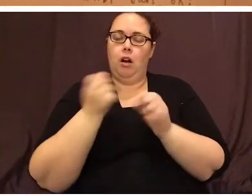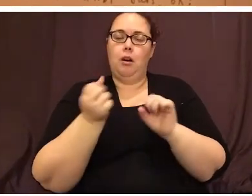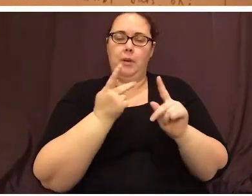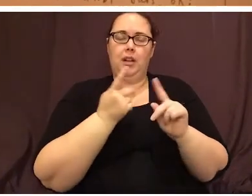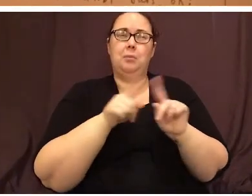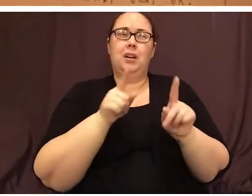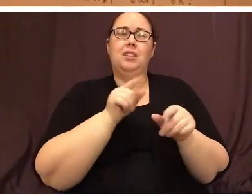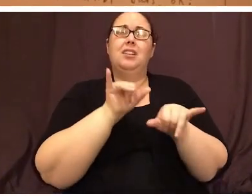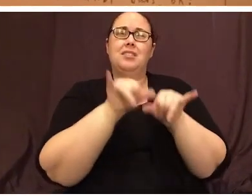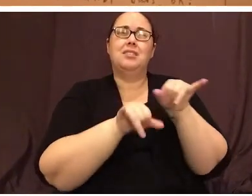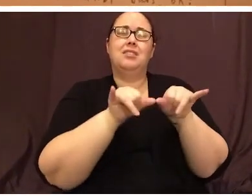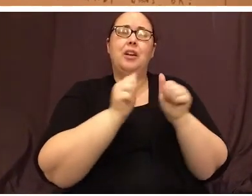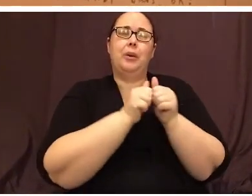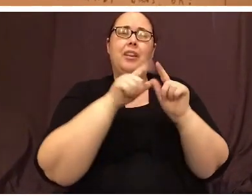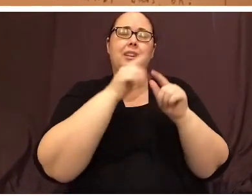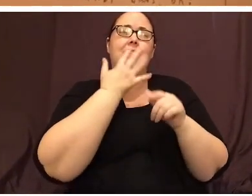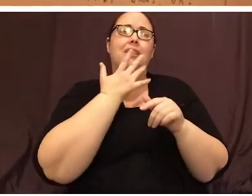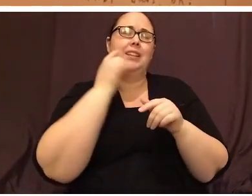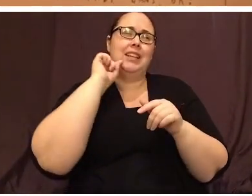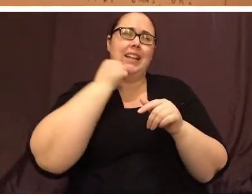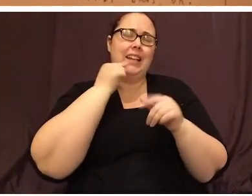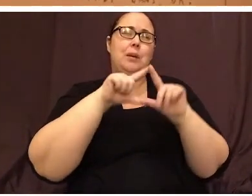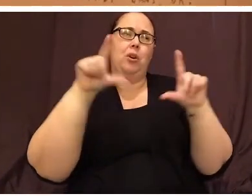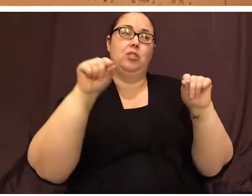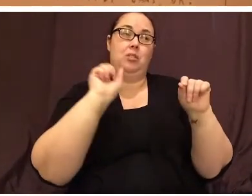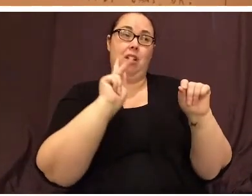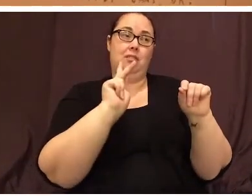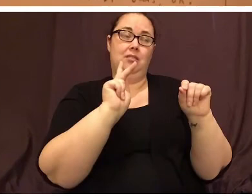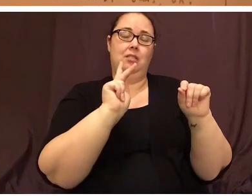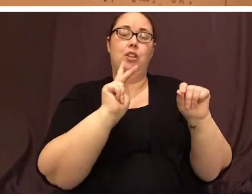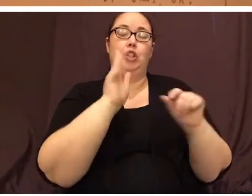Okay? Your very embarrassed friend. Brown crown.